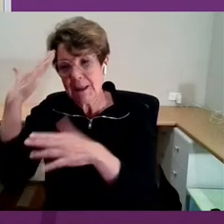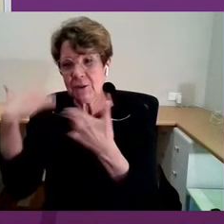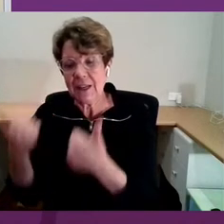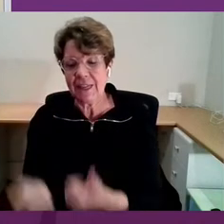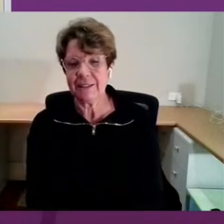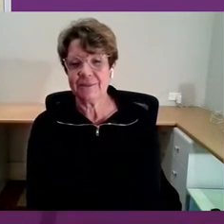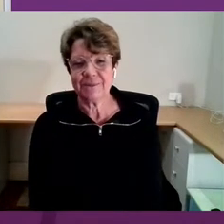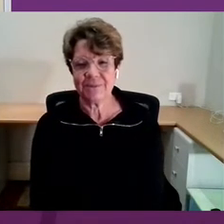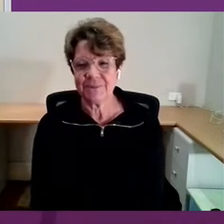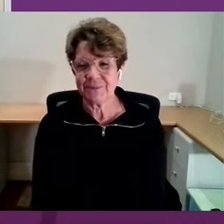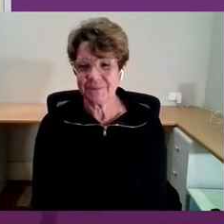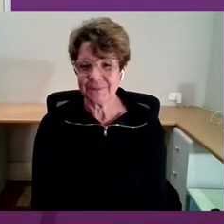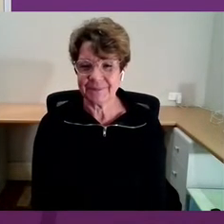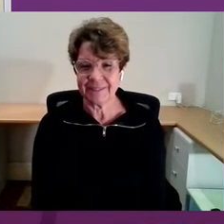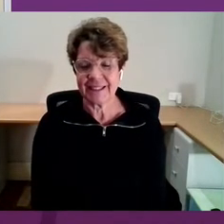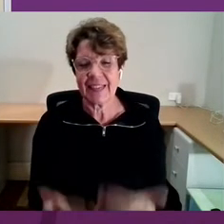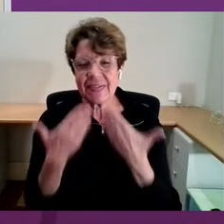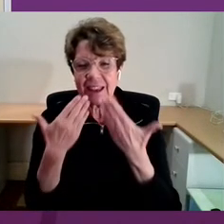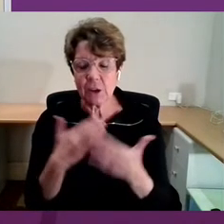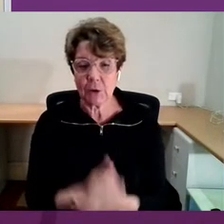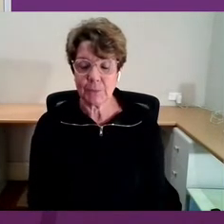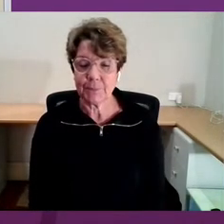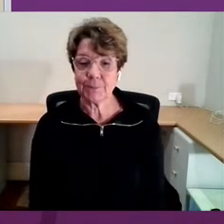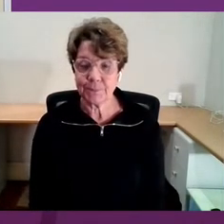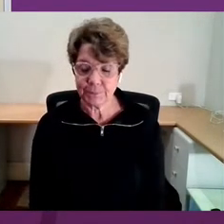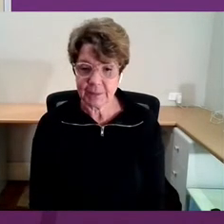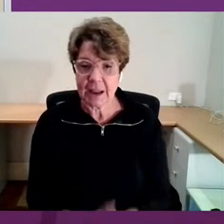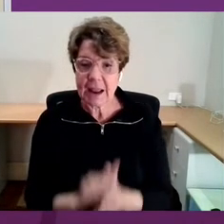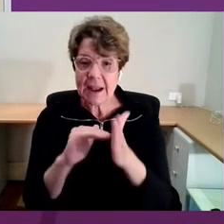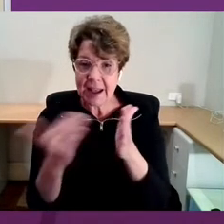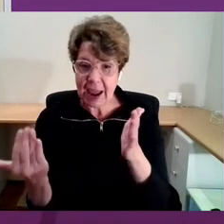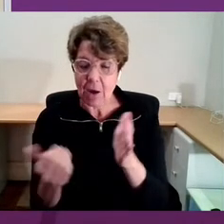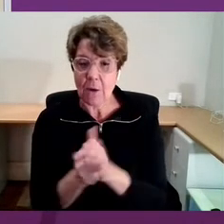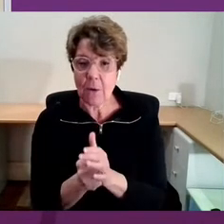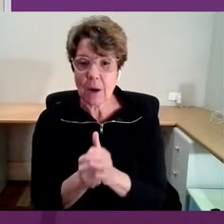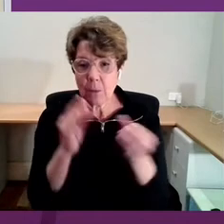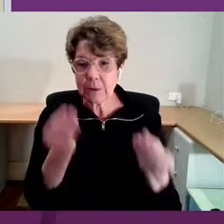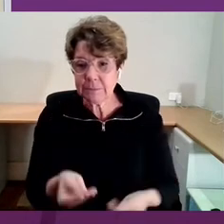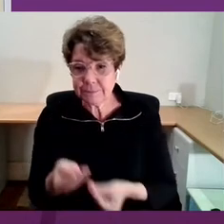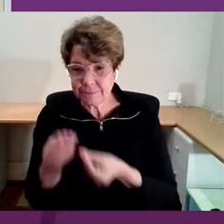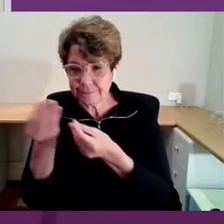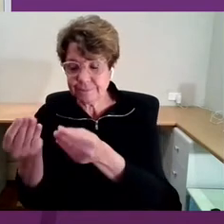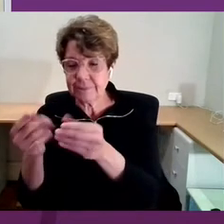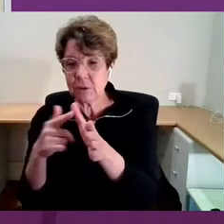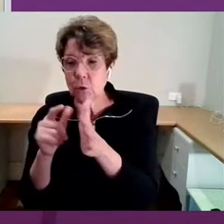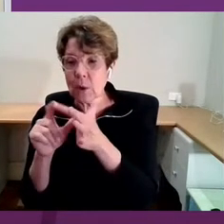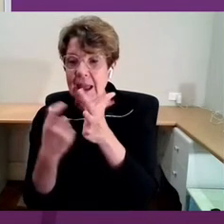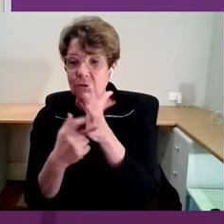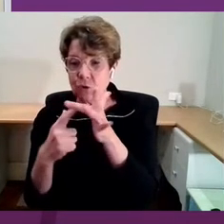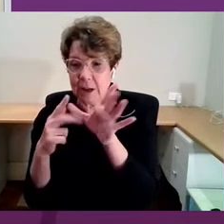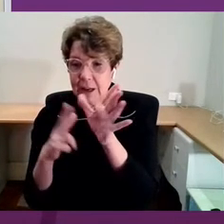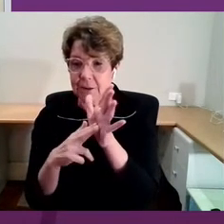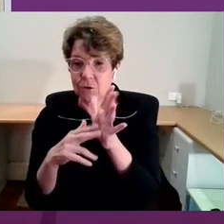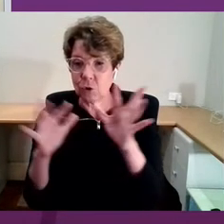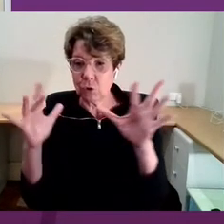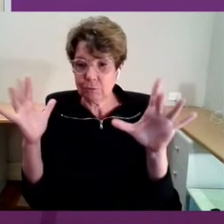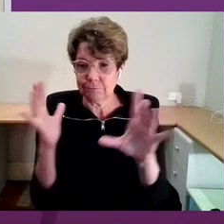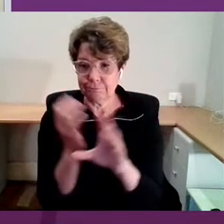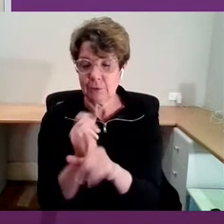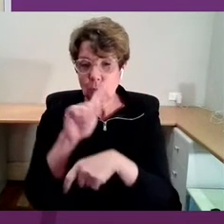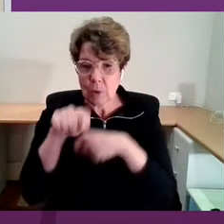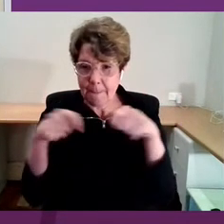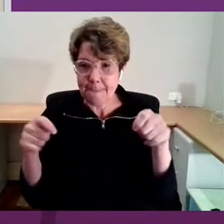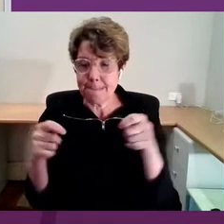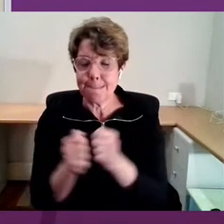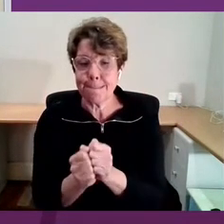Thank you all. And on that note, I will hand back to you, Adrian, to finish things off of what has, I think we'll all agree, been